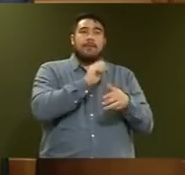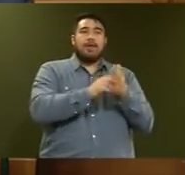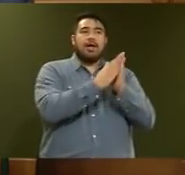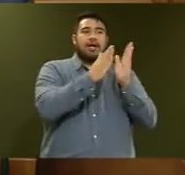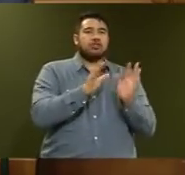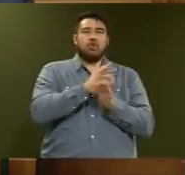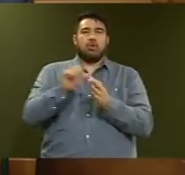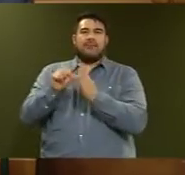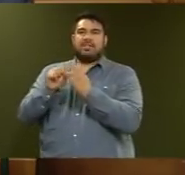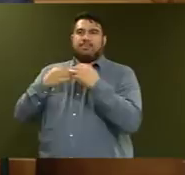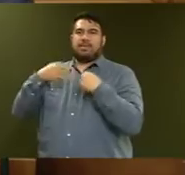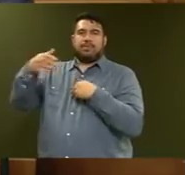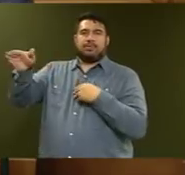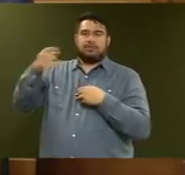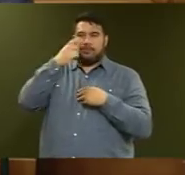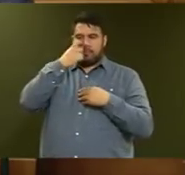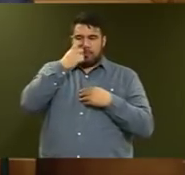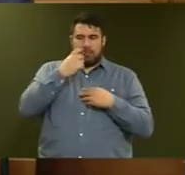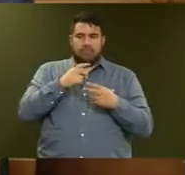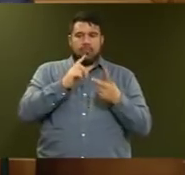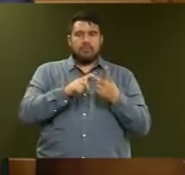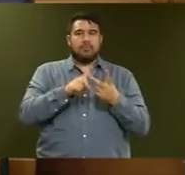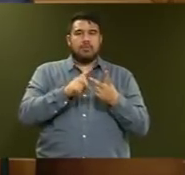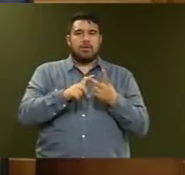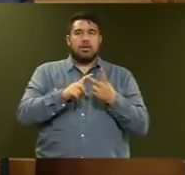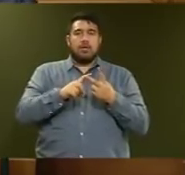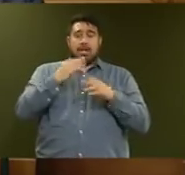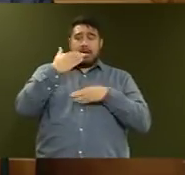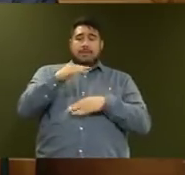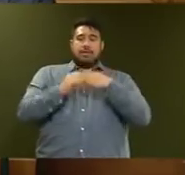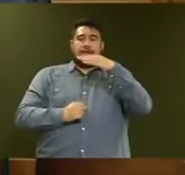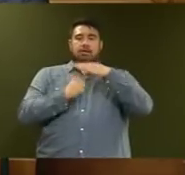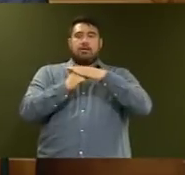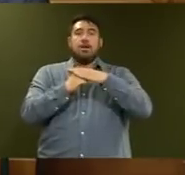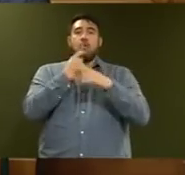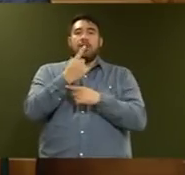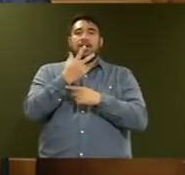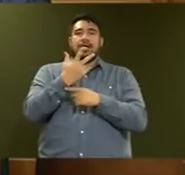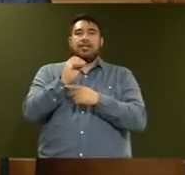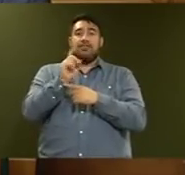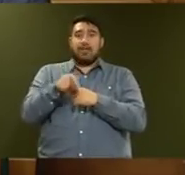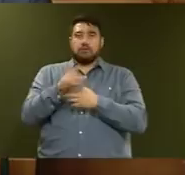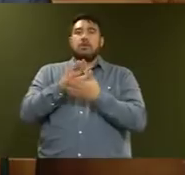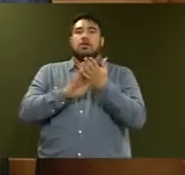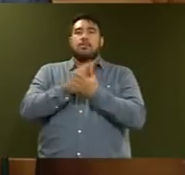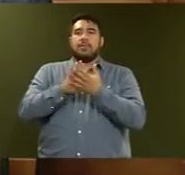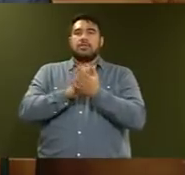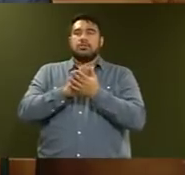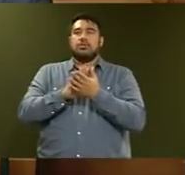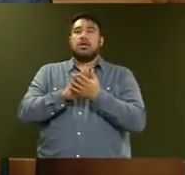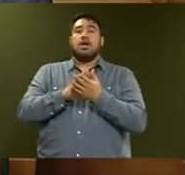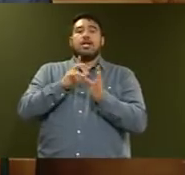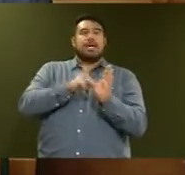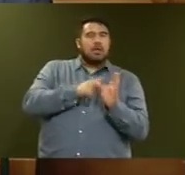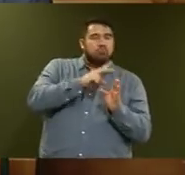$180,000, we exclude the very well-off while ensuring that families such as teachees, tradies and young professionals